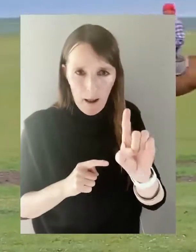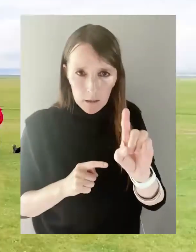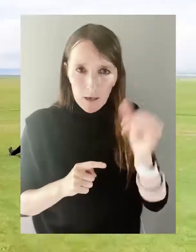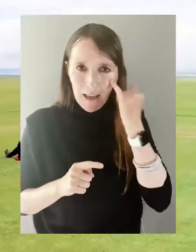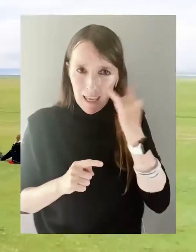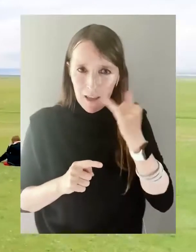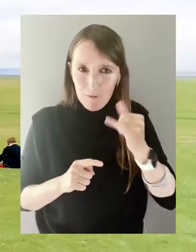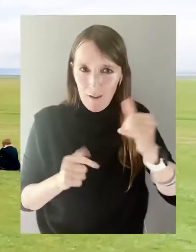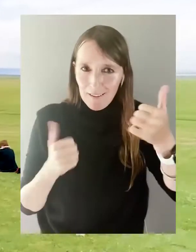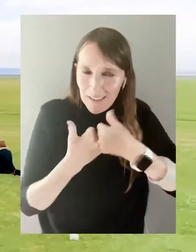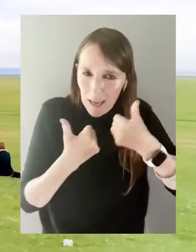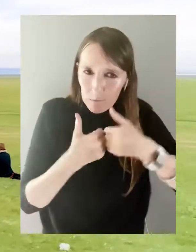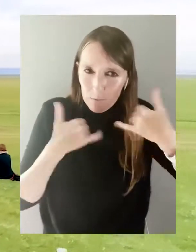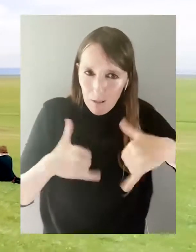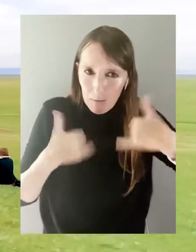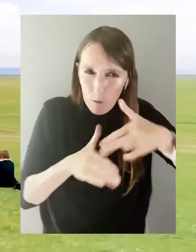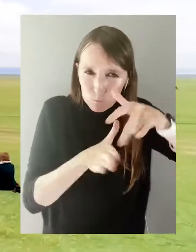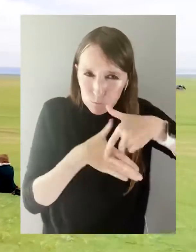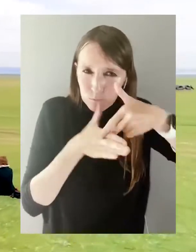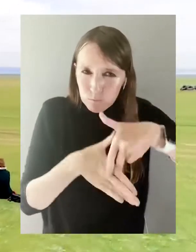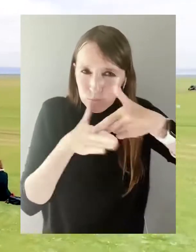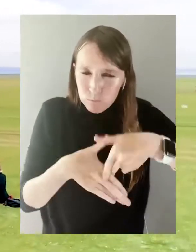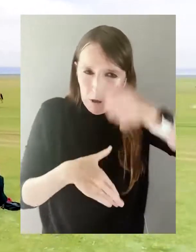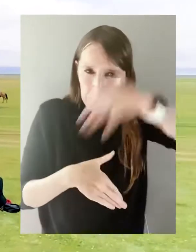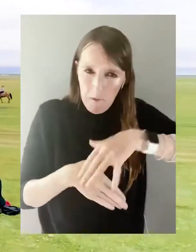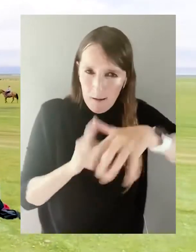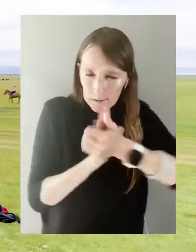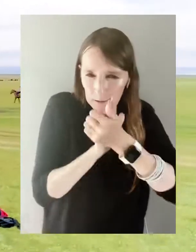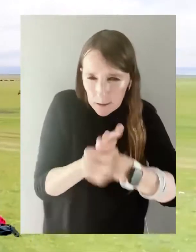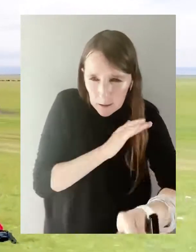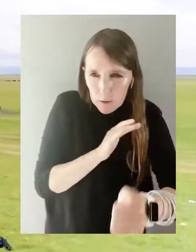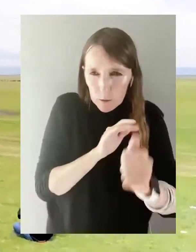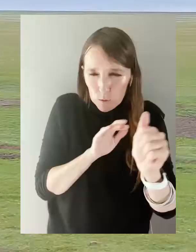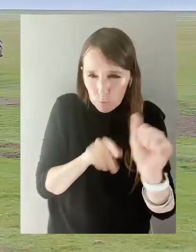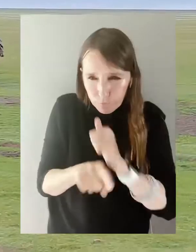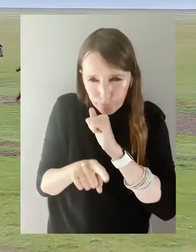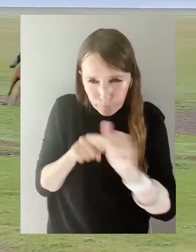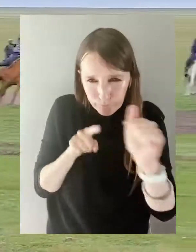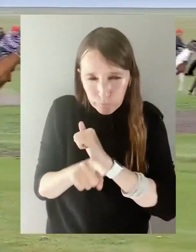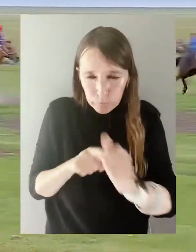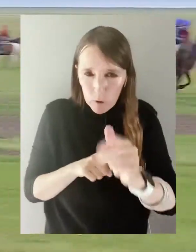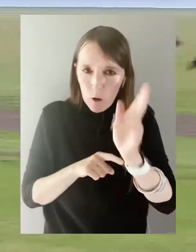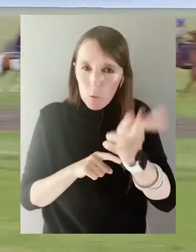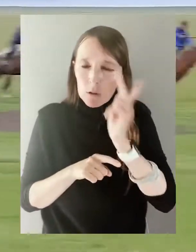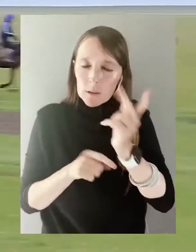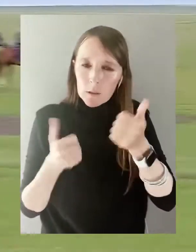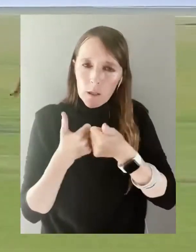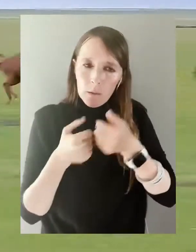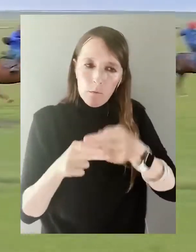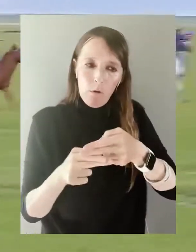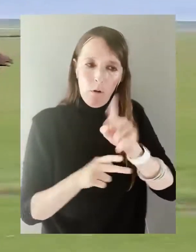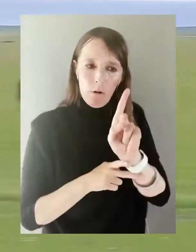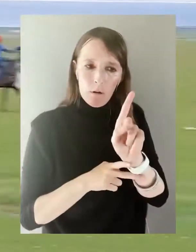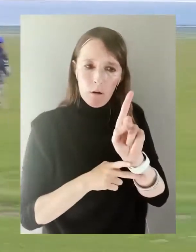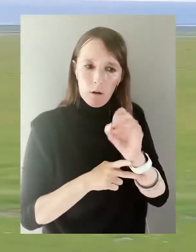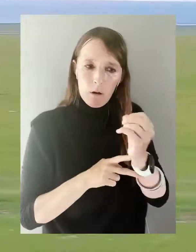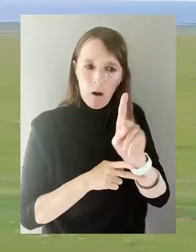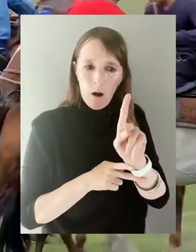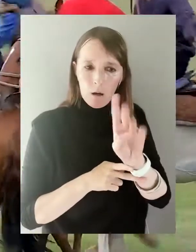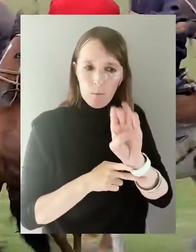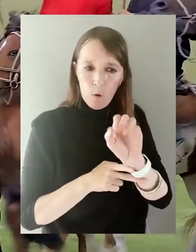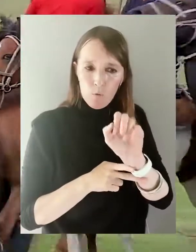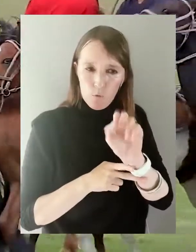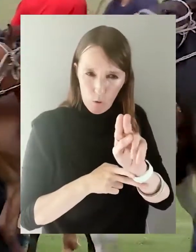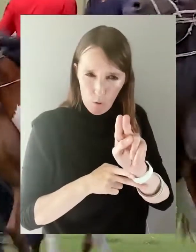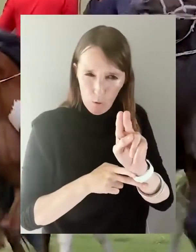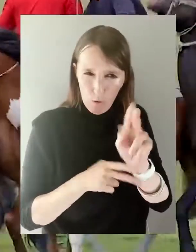a key role in the life of a nomad and while playing horse games, men practice their skills. During the show, you will see